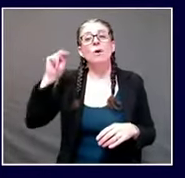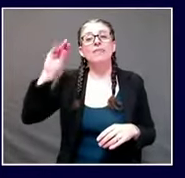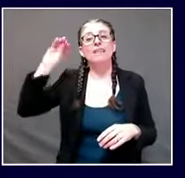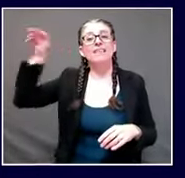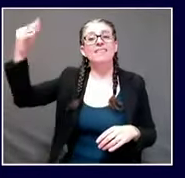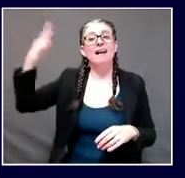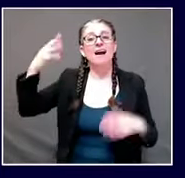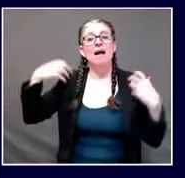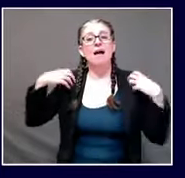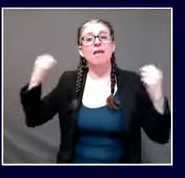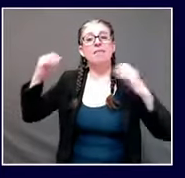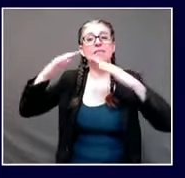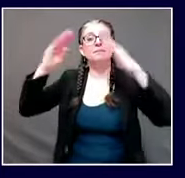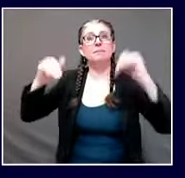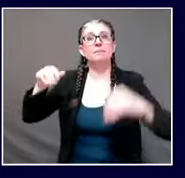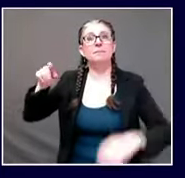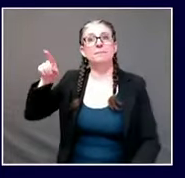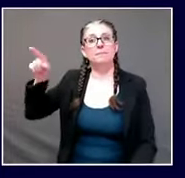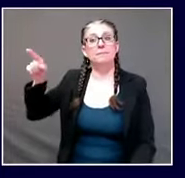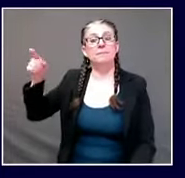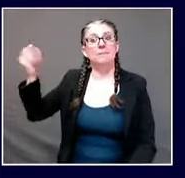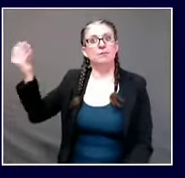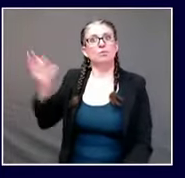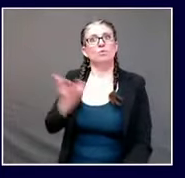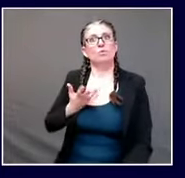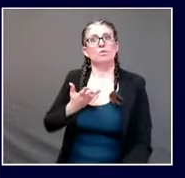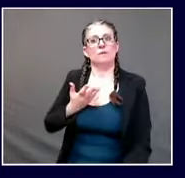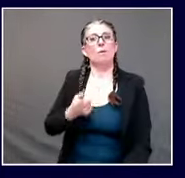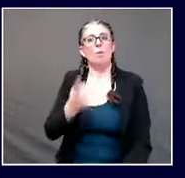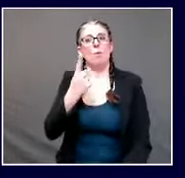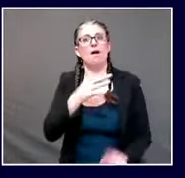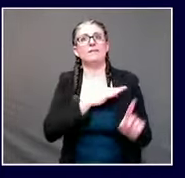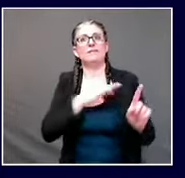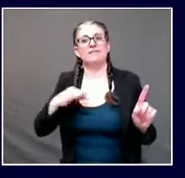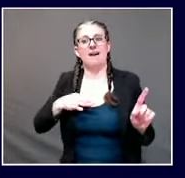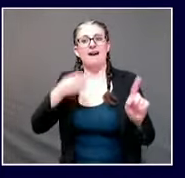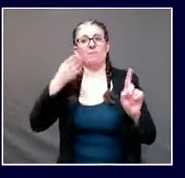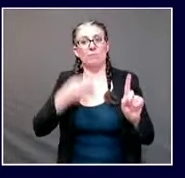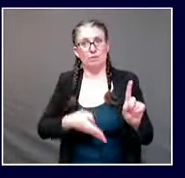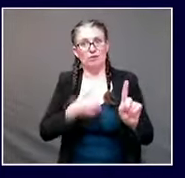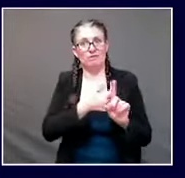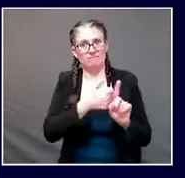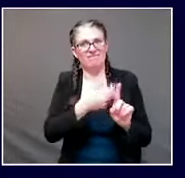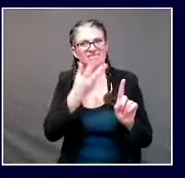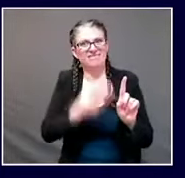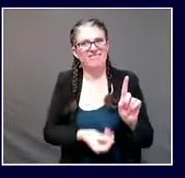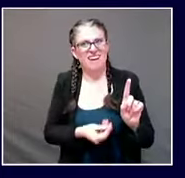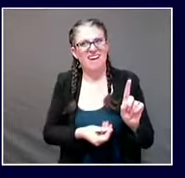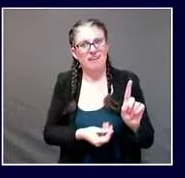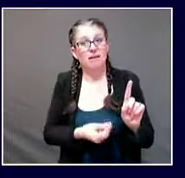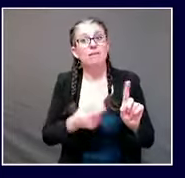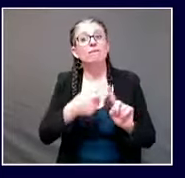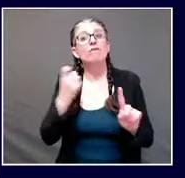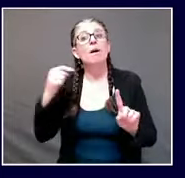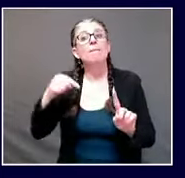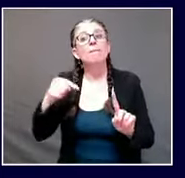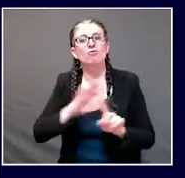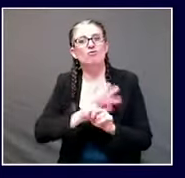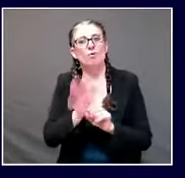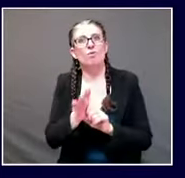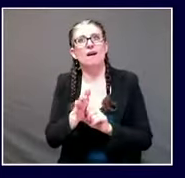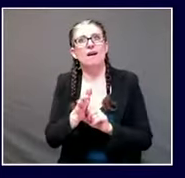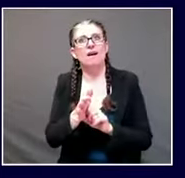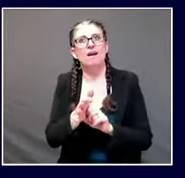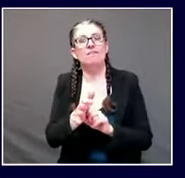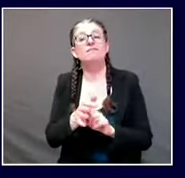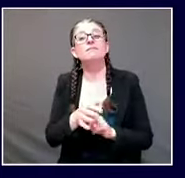uh with uh covet 19 they acquired the the illness through community exposure um to your knowledge is that the first person in